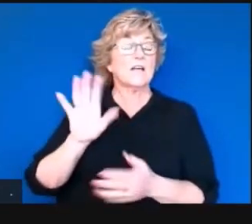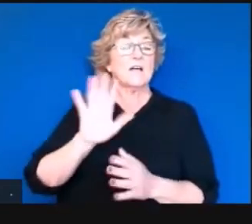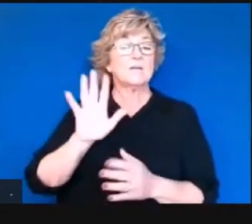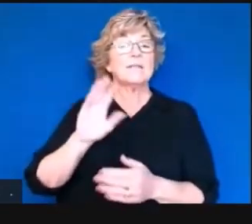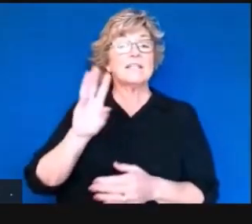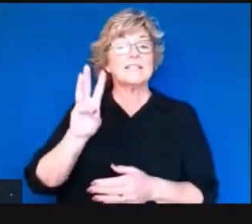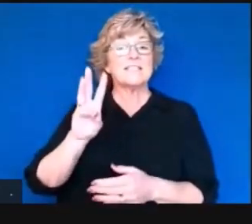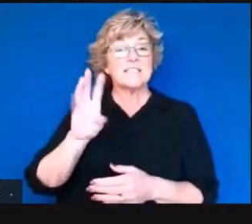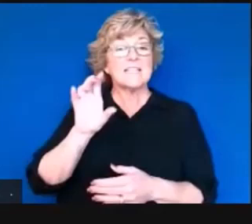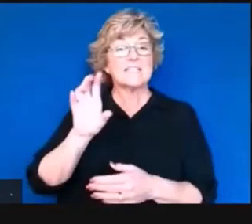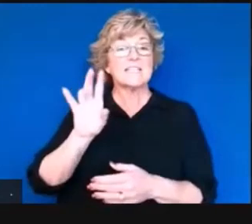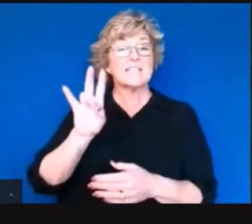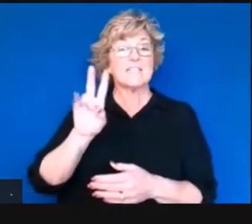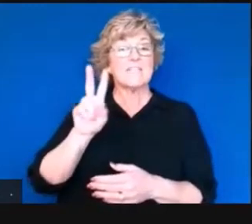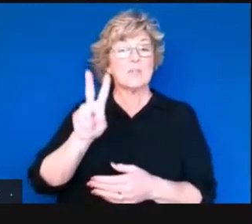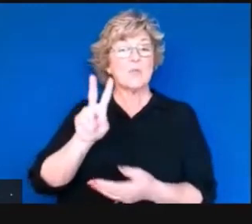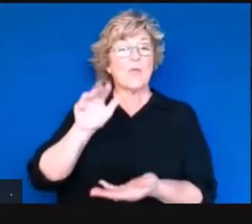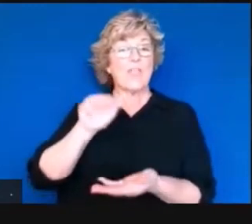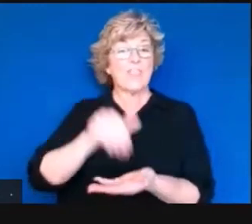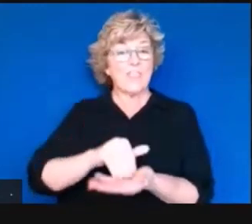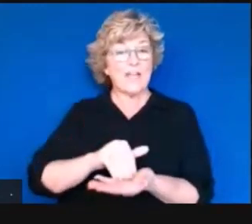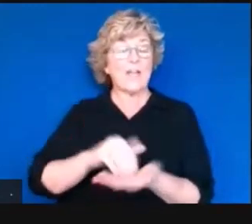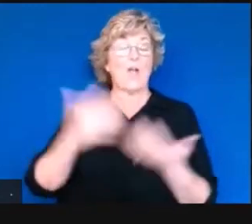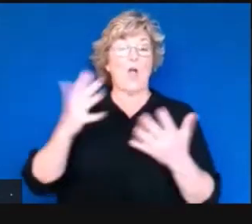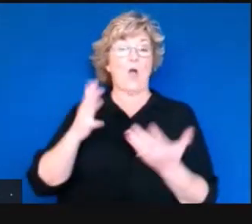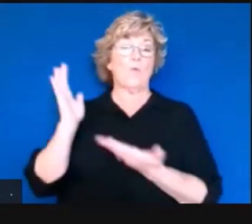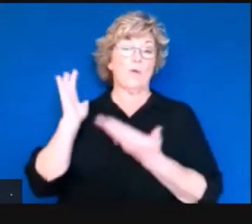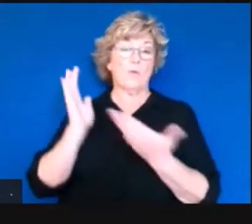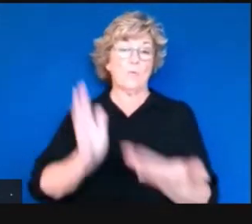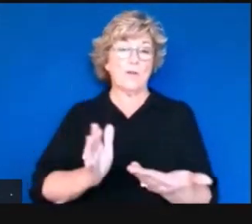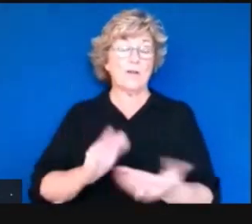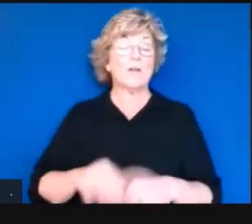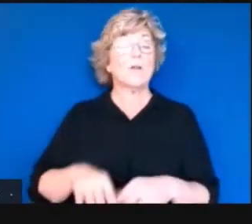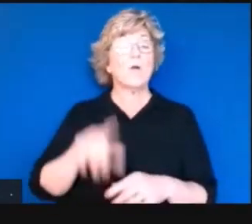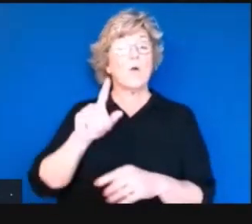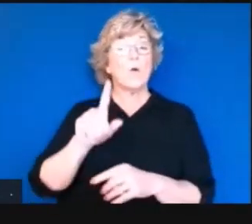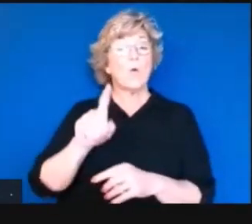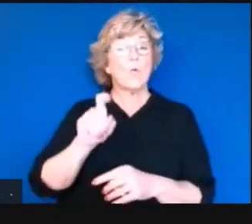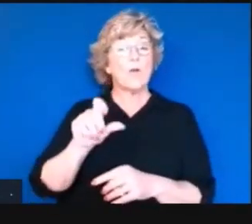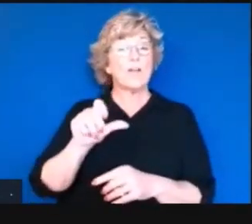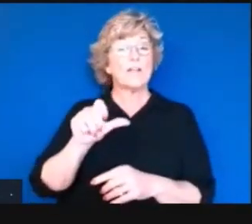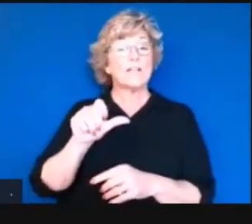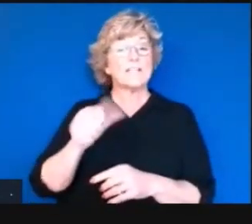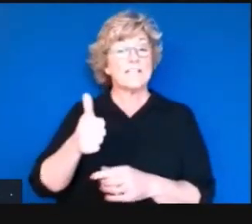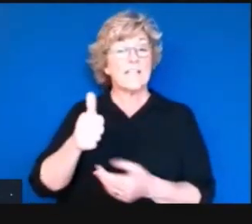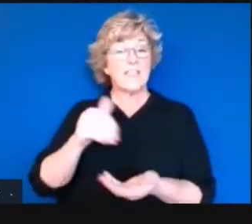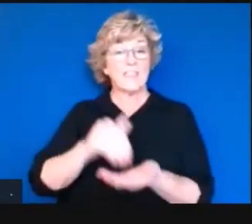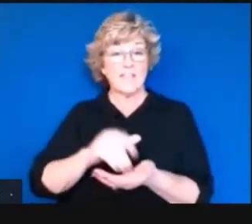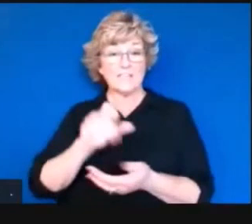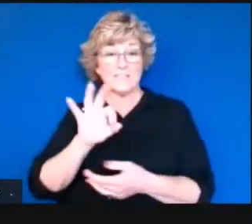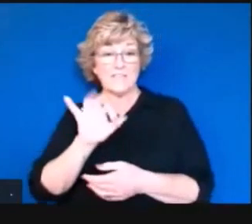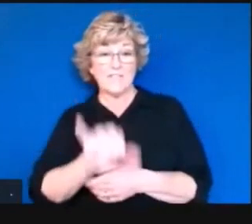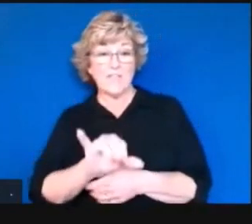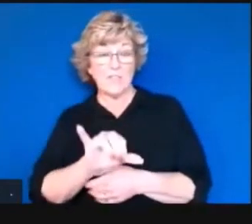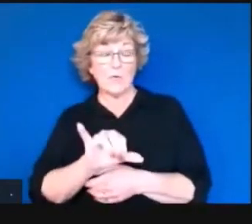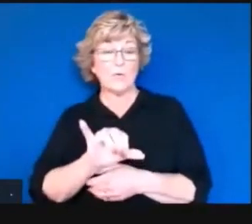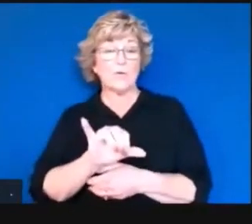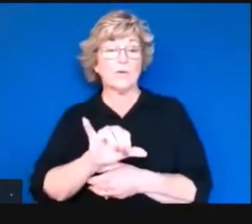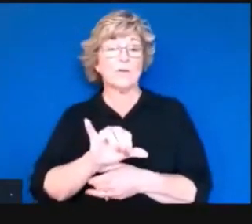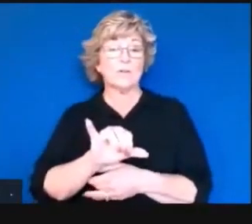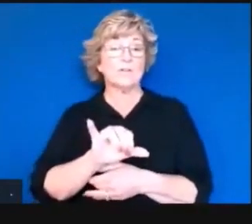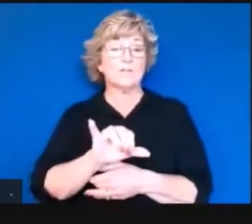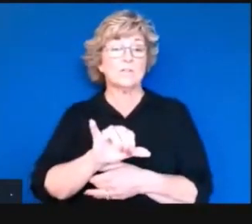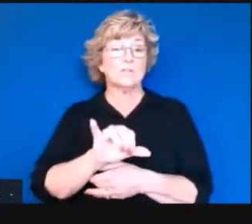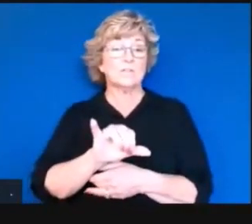672,000 have already arrived. 110,000 of the 672,000 have arrived, 21